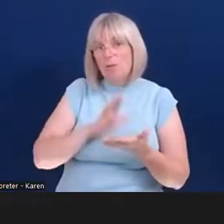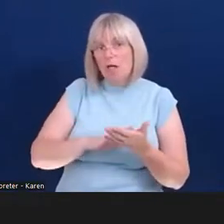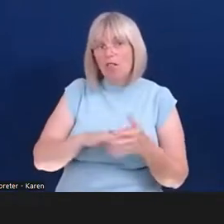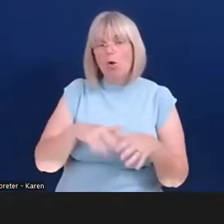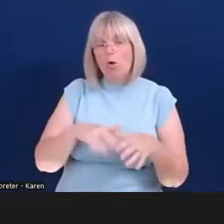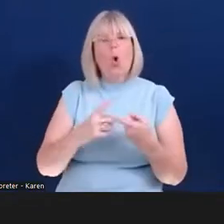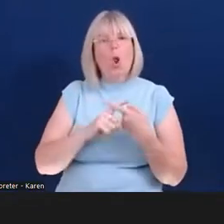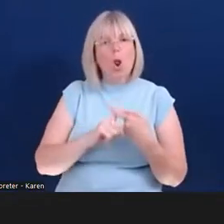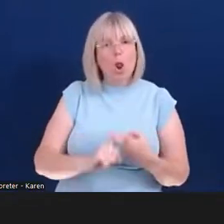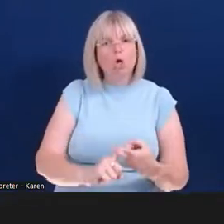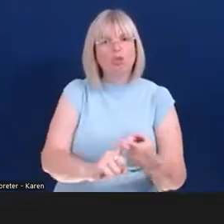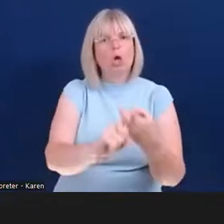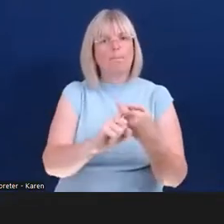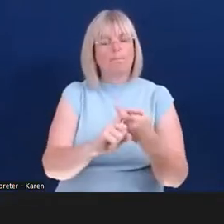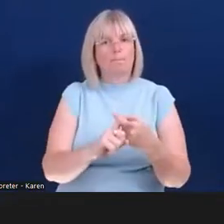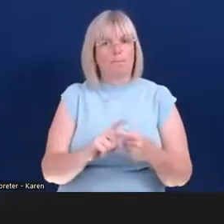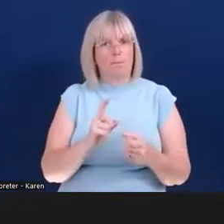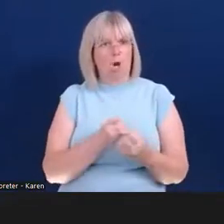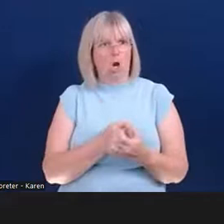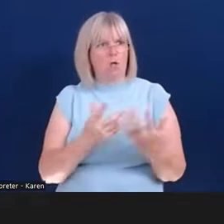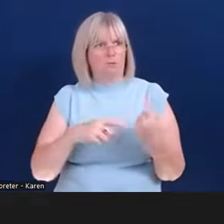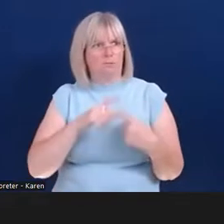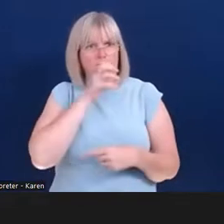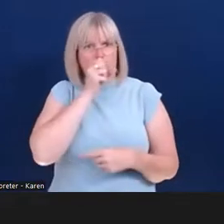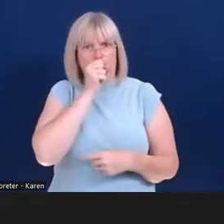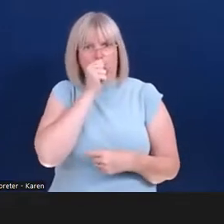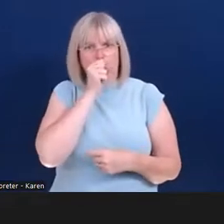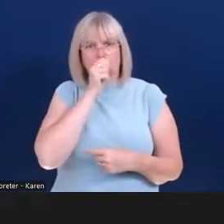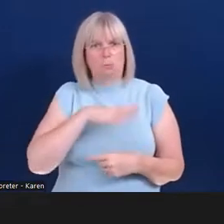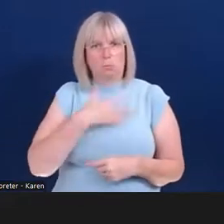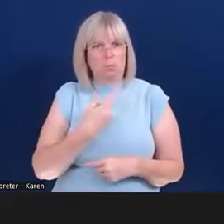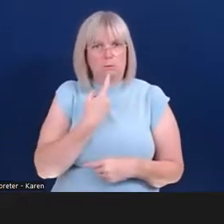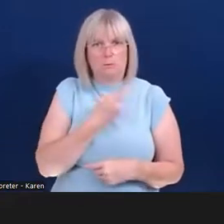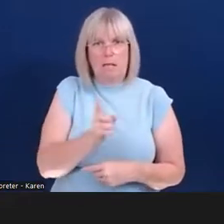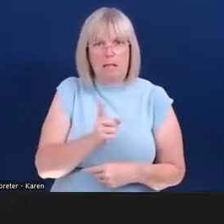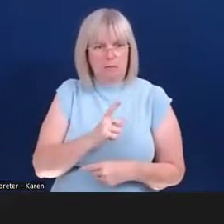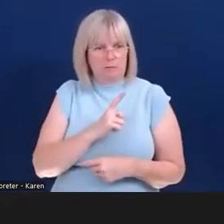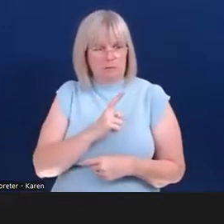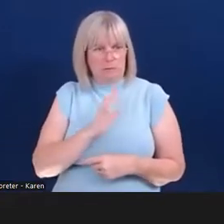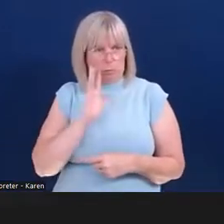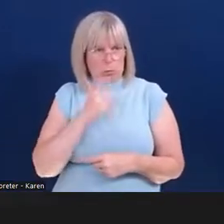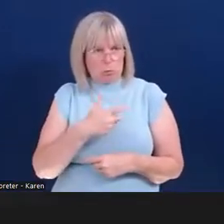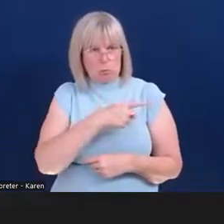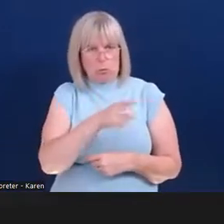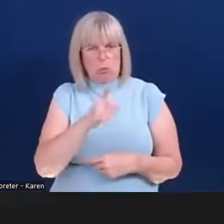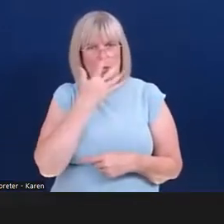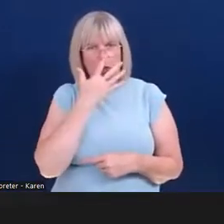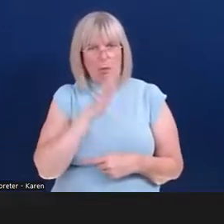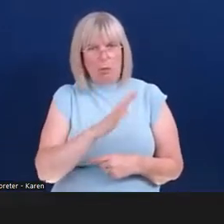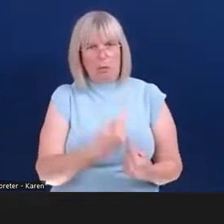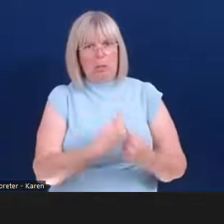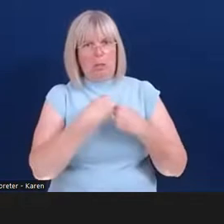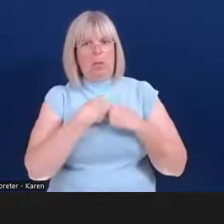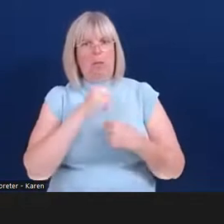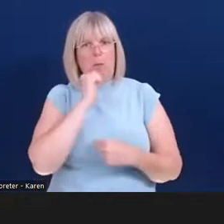do not want to mention their disability within the workplace for fear of other barriers that are there. And as part of a disability confident employer,